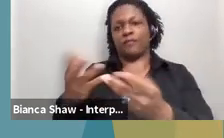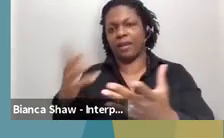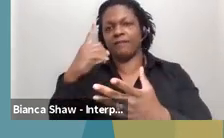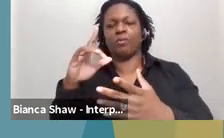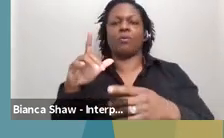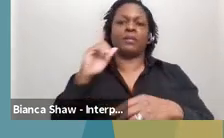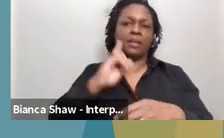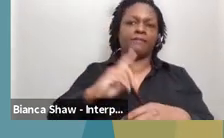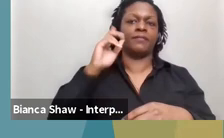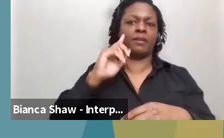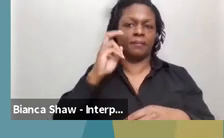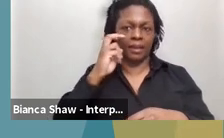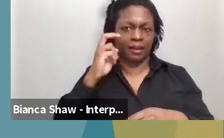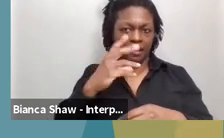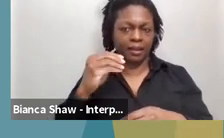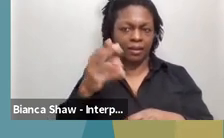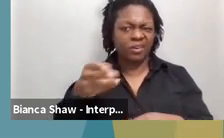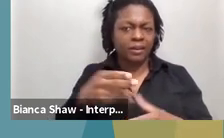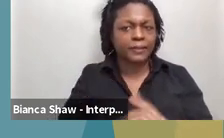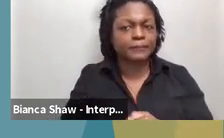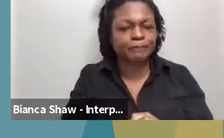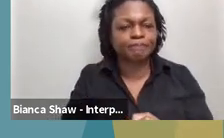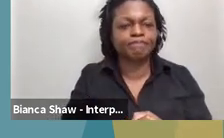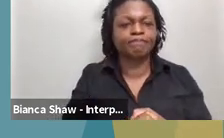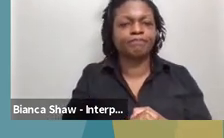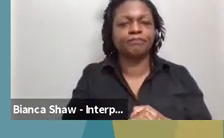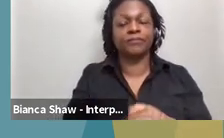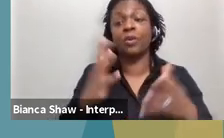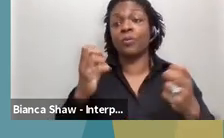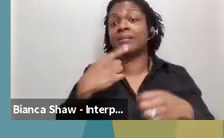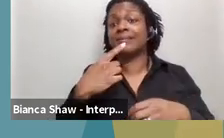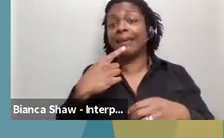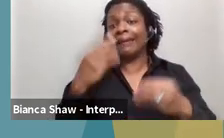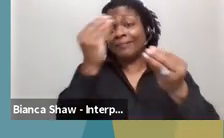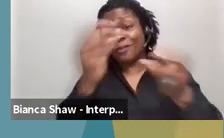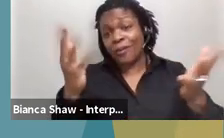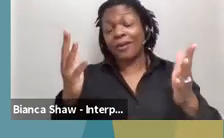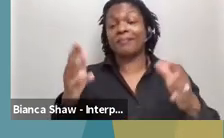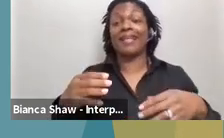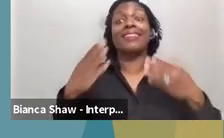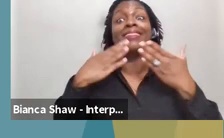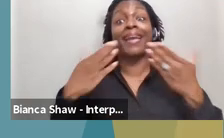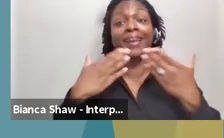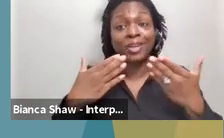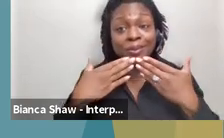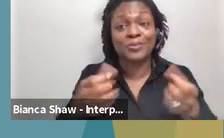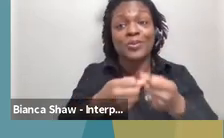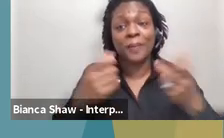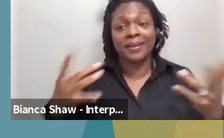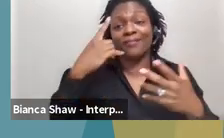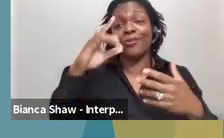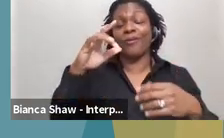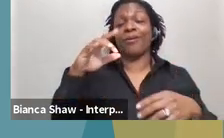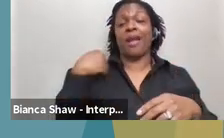hard of hearing are being met. And we just wanted to say many things to our, um, past and current legislative champions